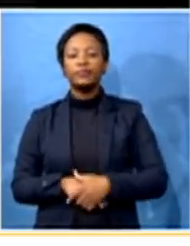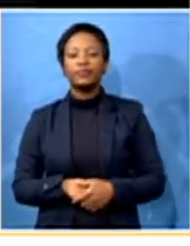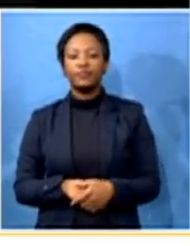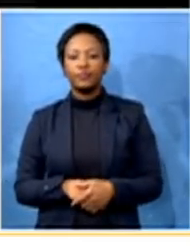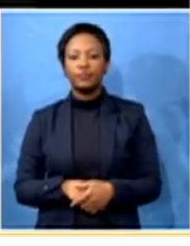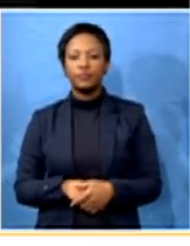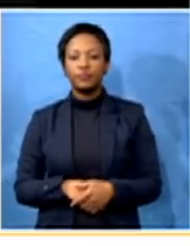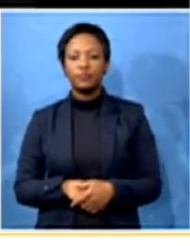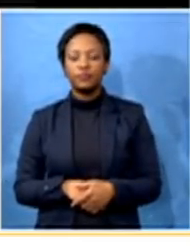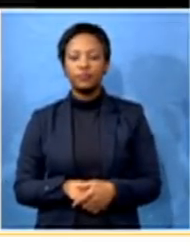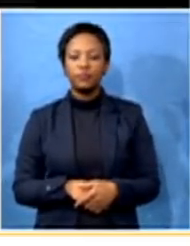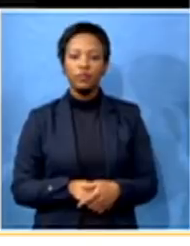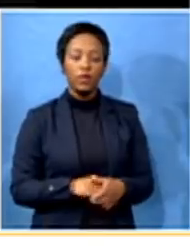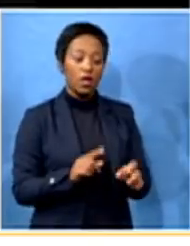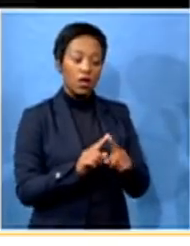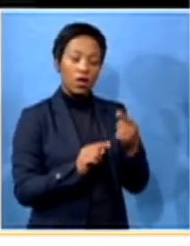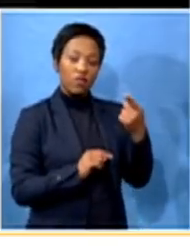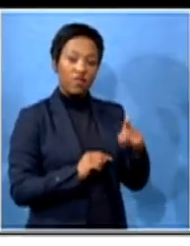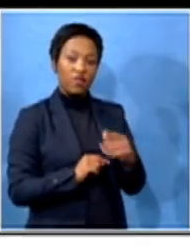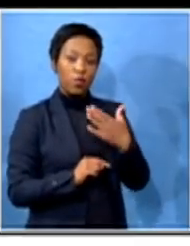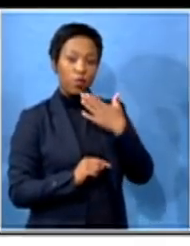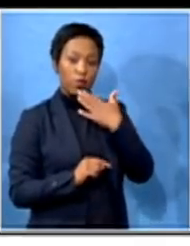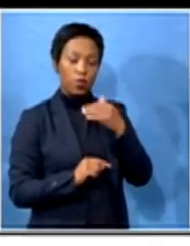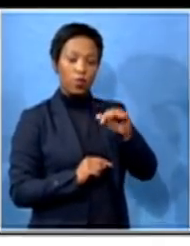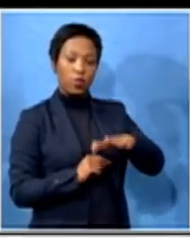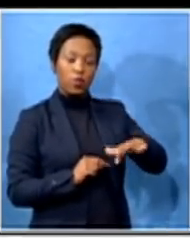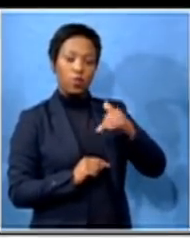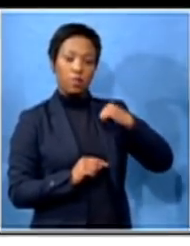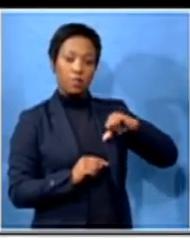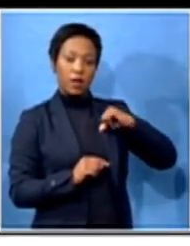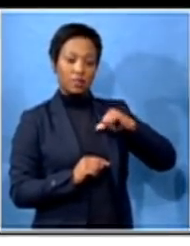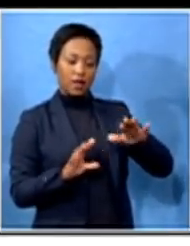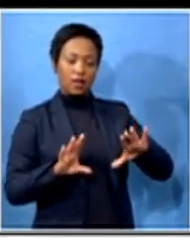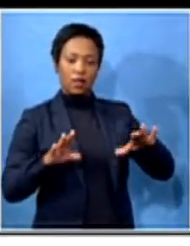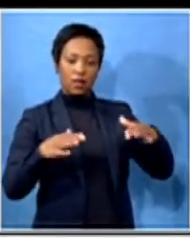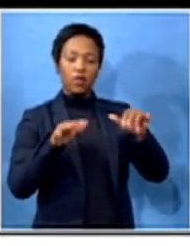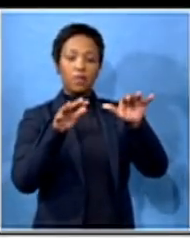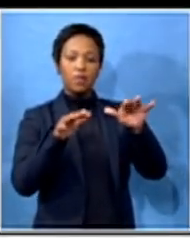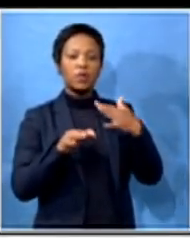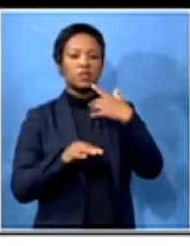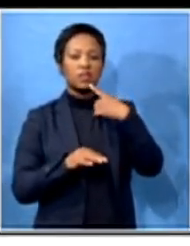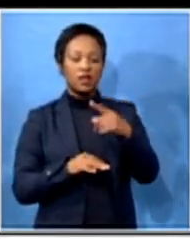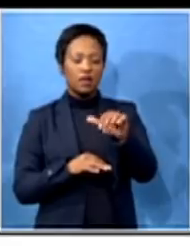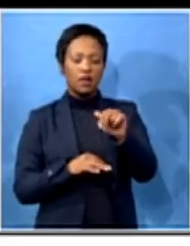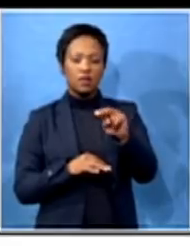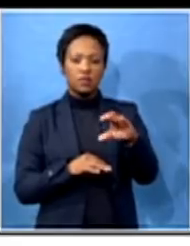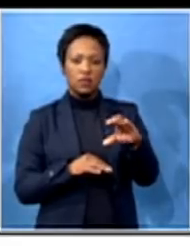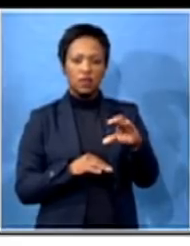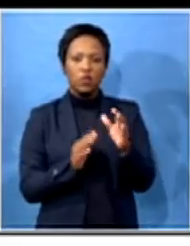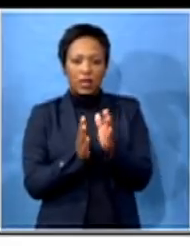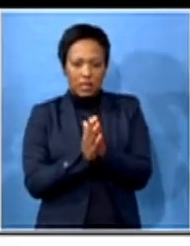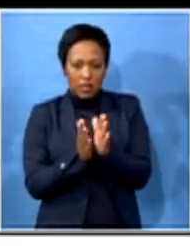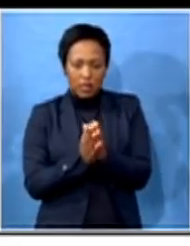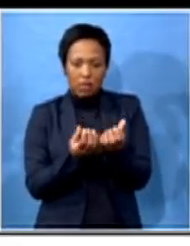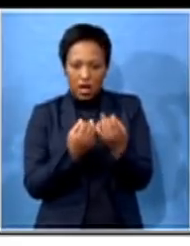So the citizens of Etteguini said that the ANC is still asking for a chance to allow